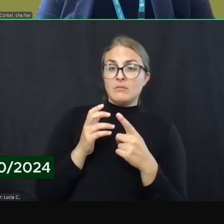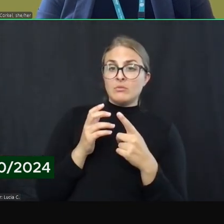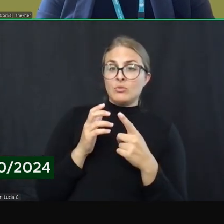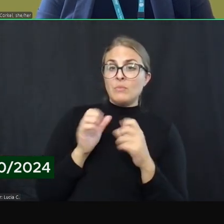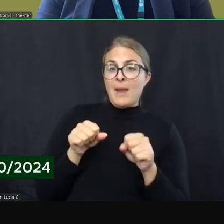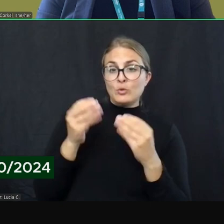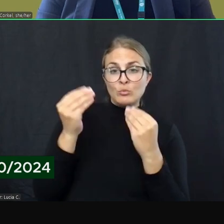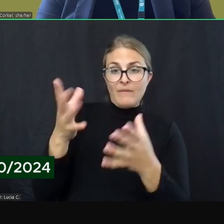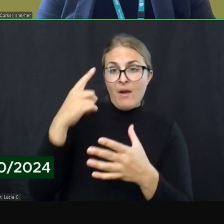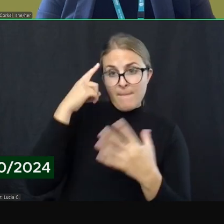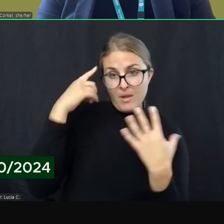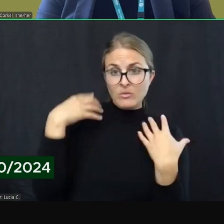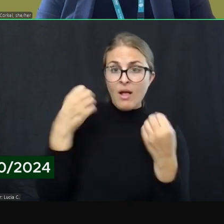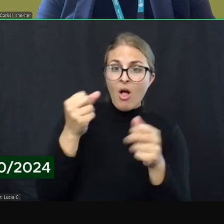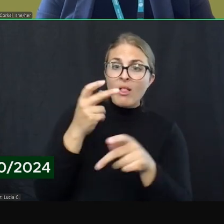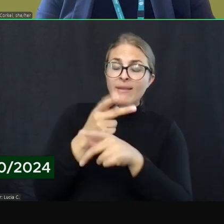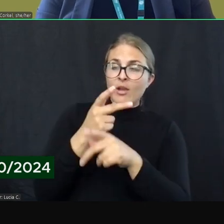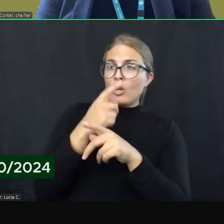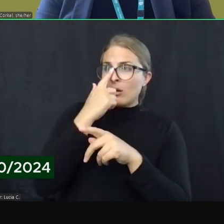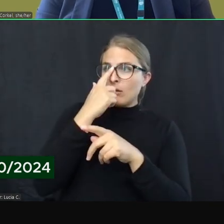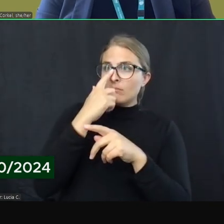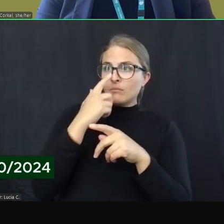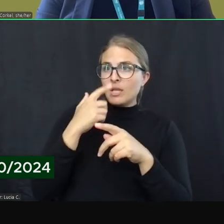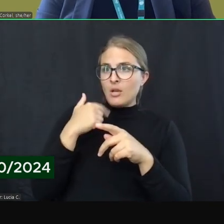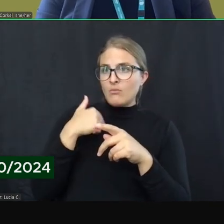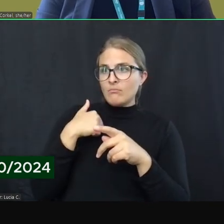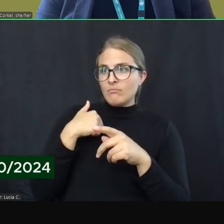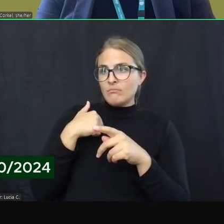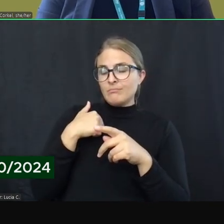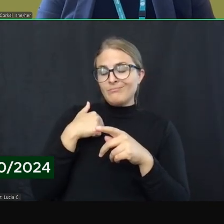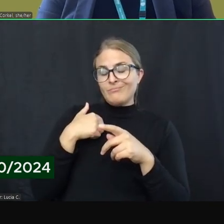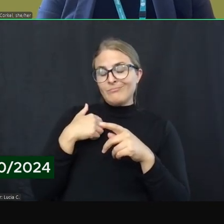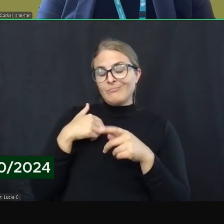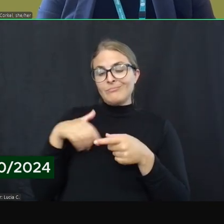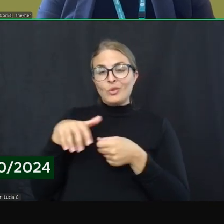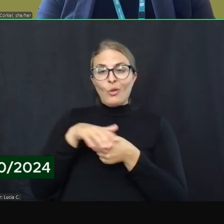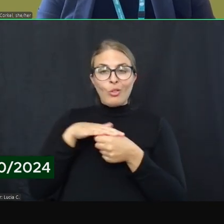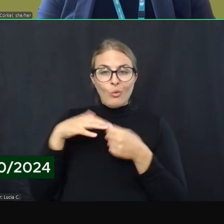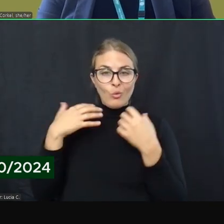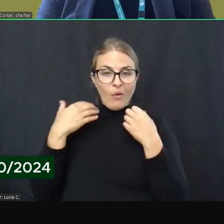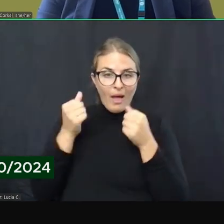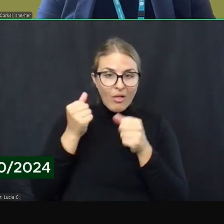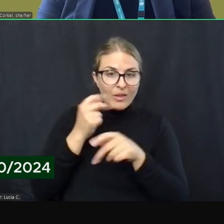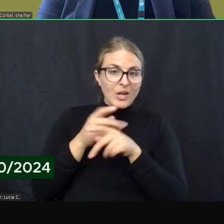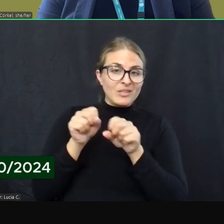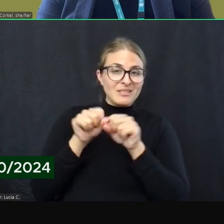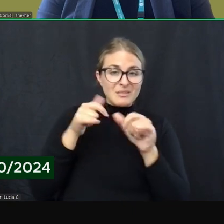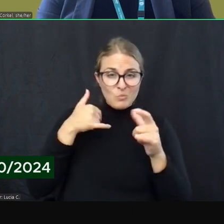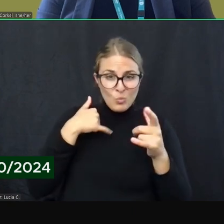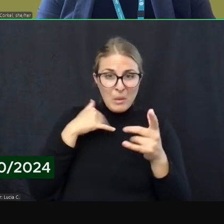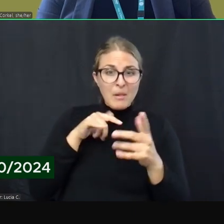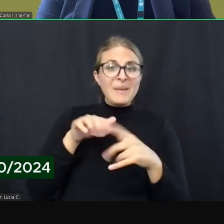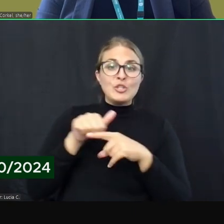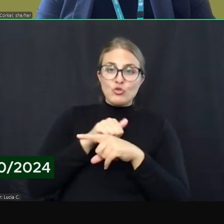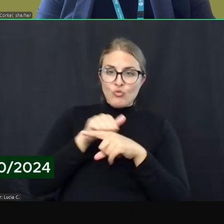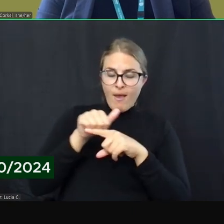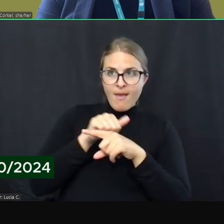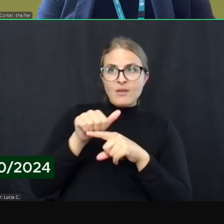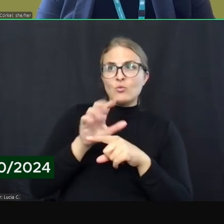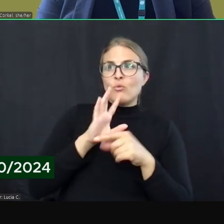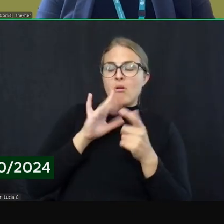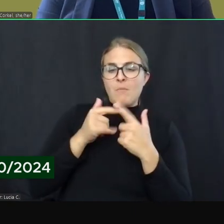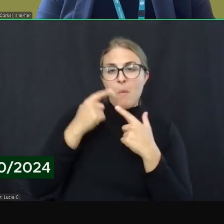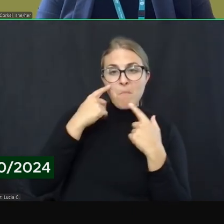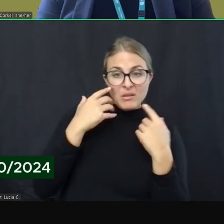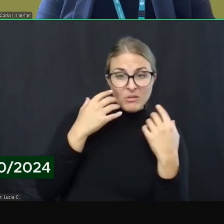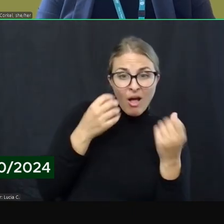overview of our local system of care, trained and understanding co-occurring needs, whether it's mental health and substance use,